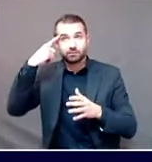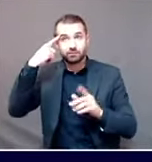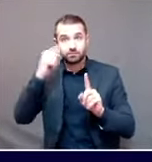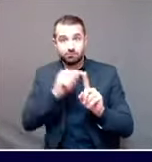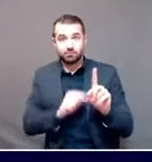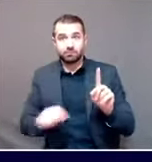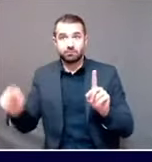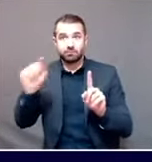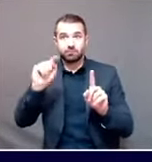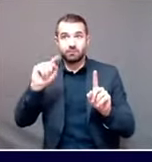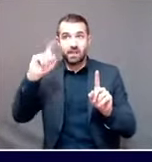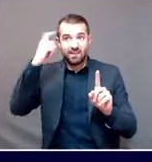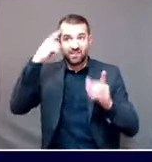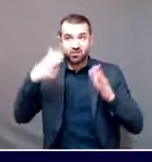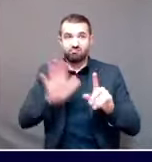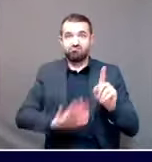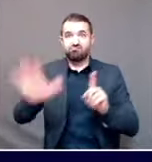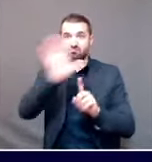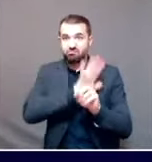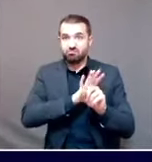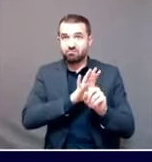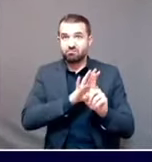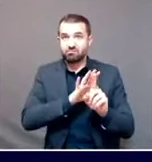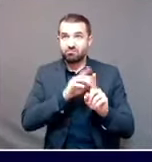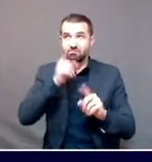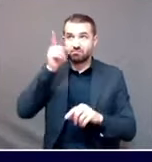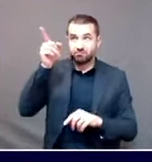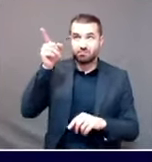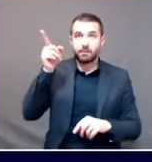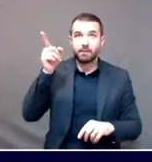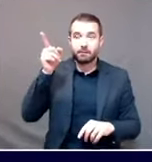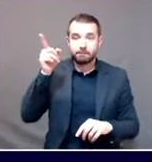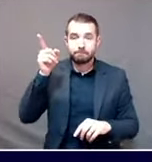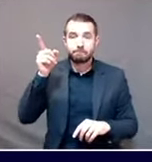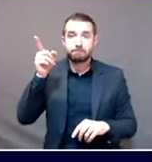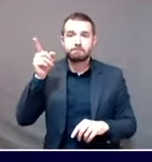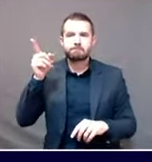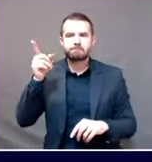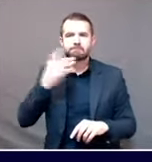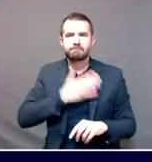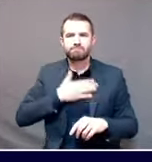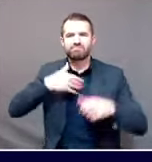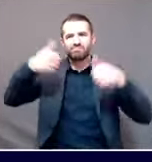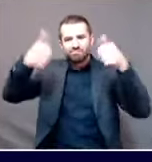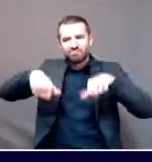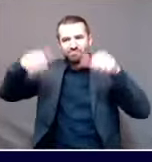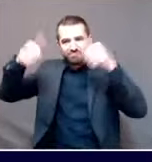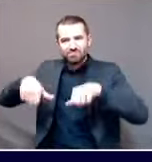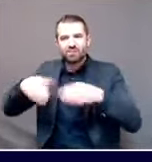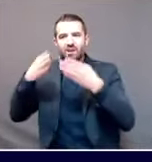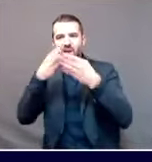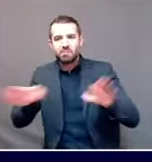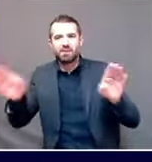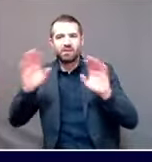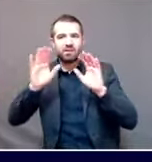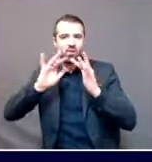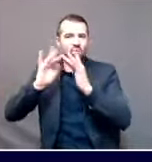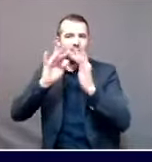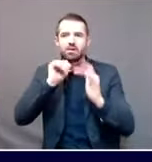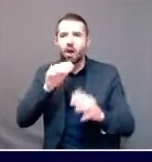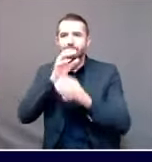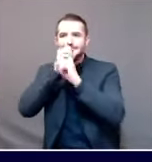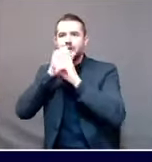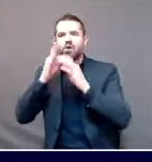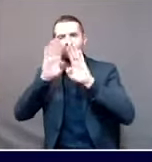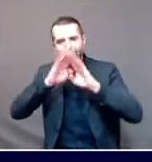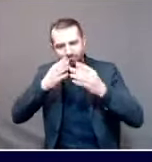allocations and what states are getting be placed on one public website. So that not just states know what we are each getting in